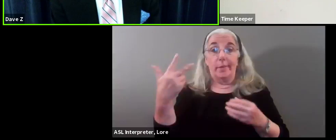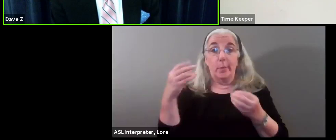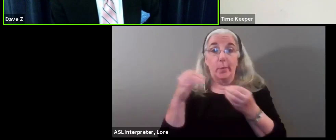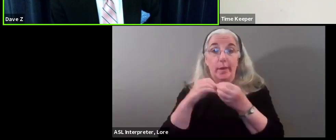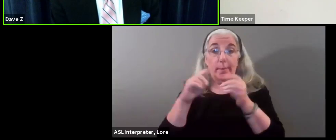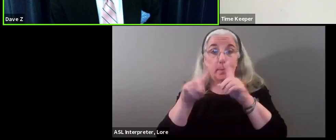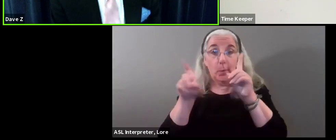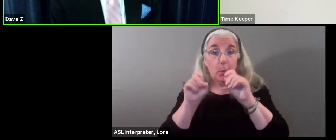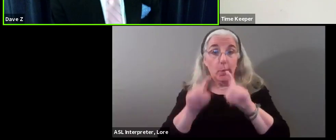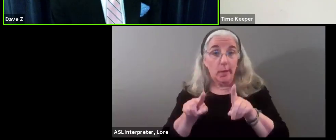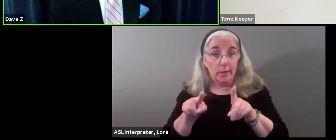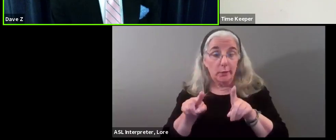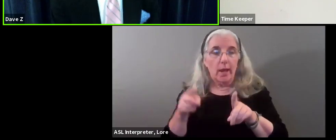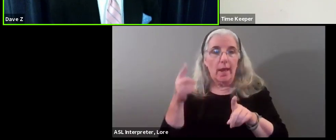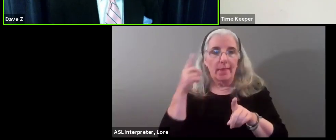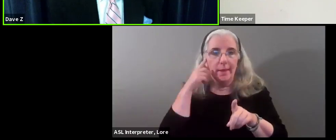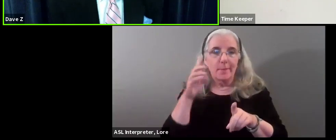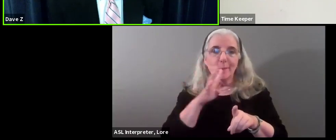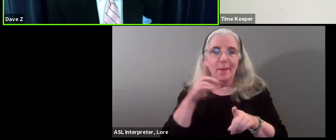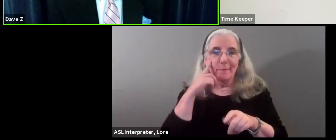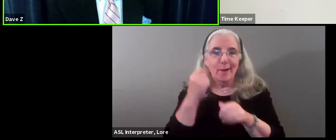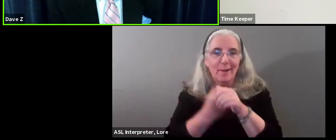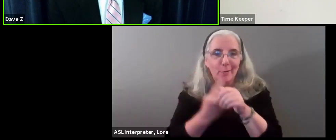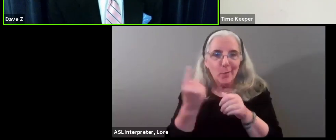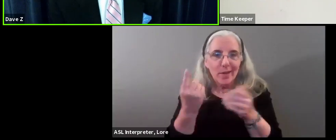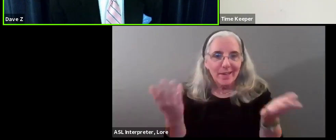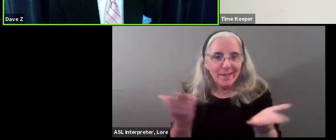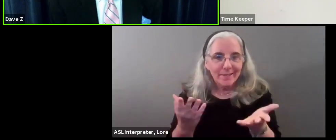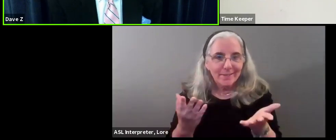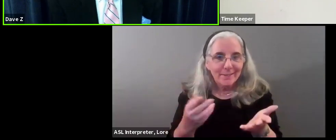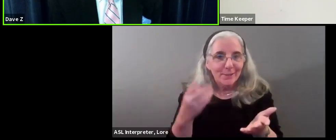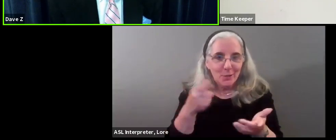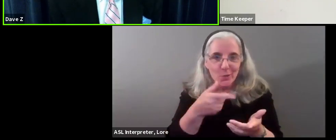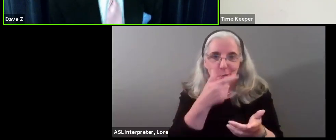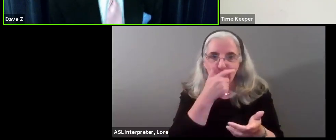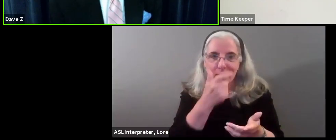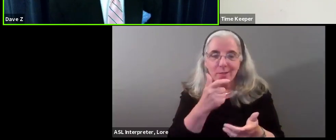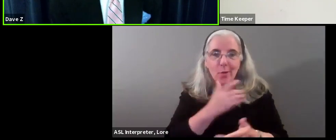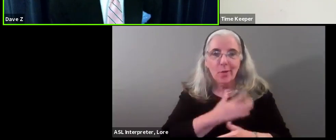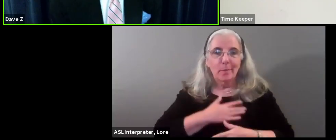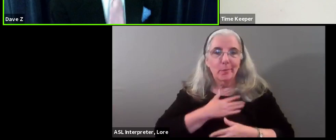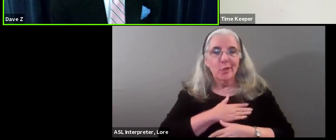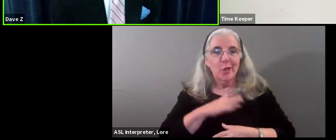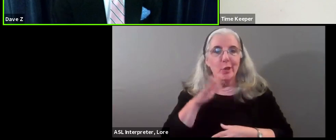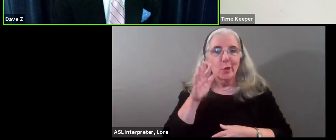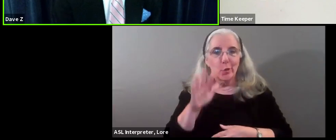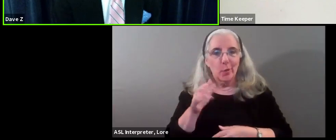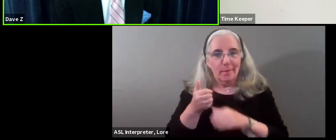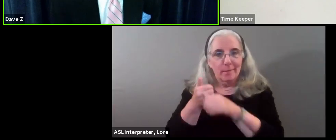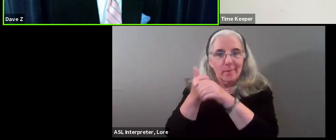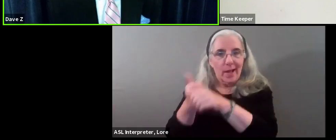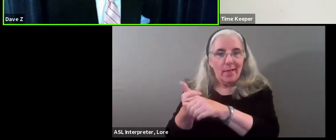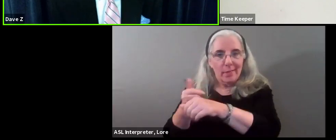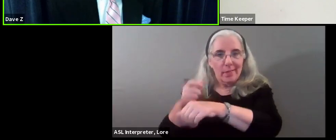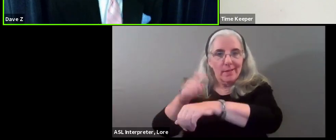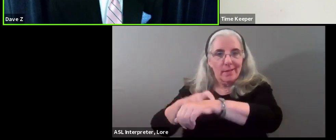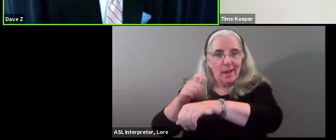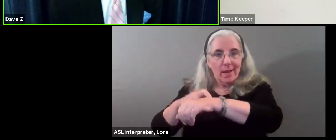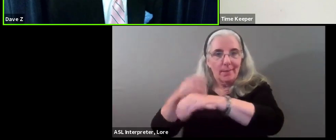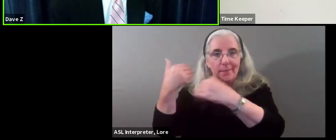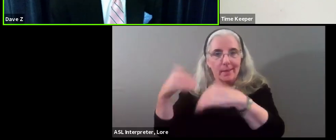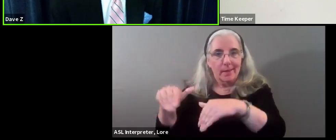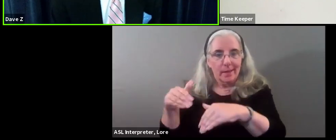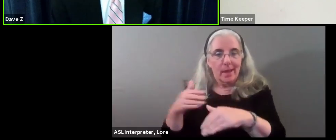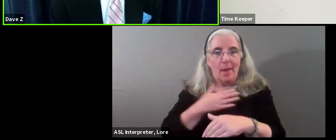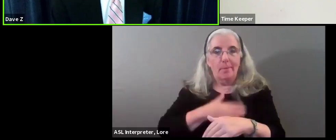And I think I'm speaking for everyone out there who's watching. I appreciate your adherence to our time cues. I appreciate your stamina